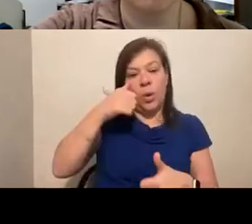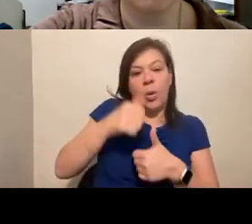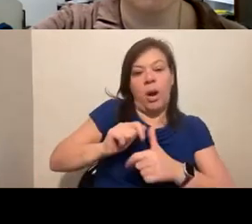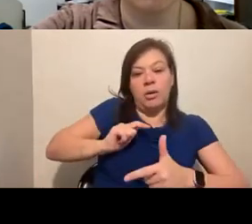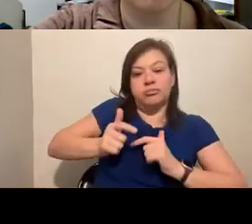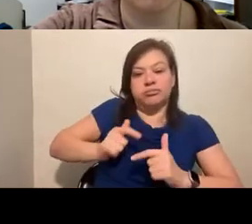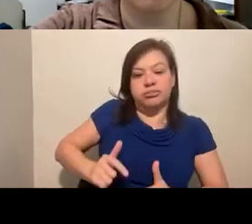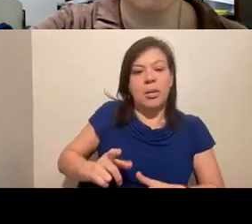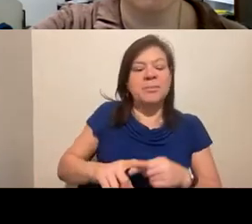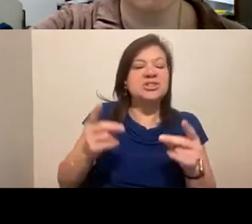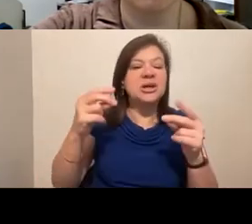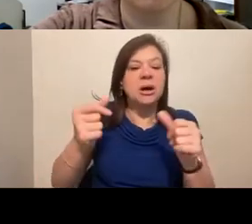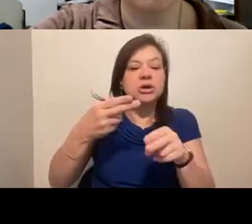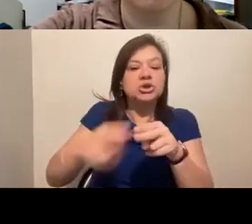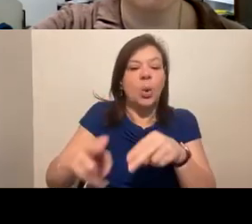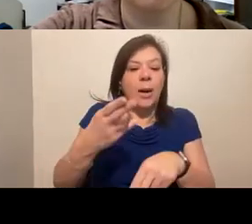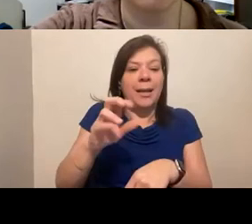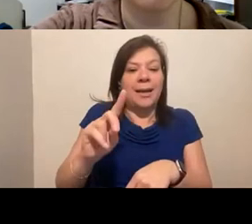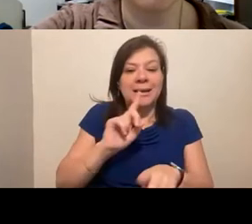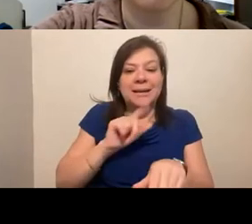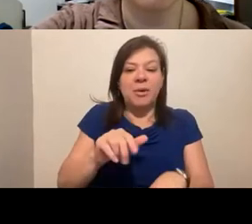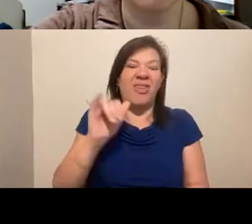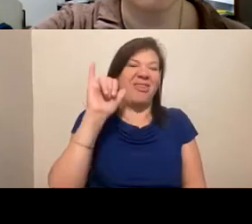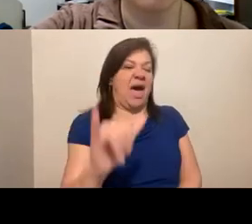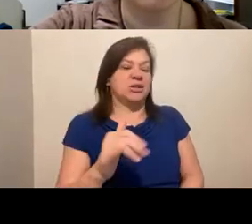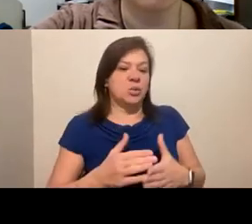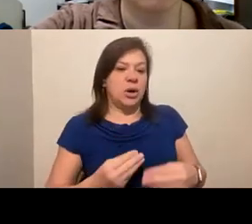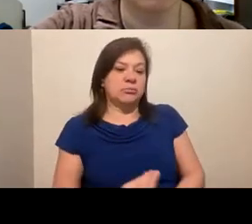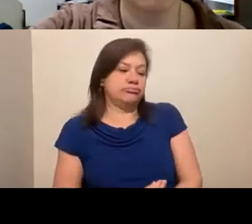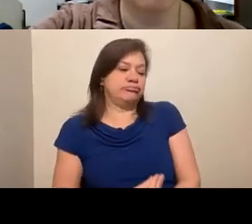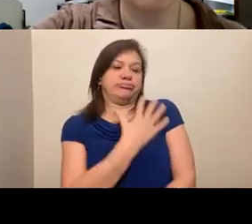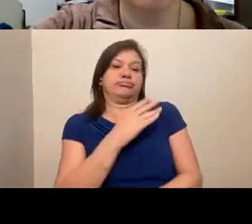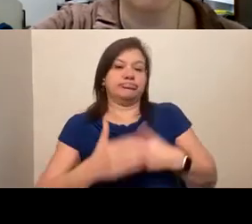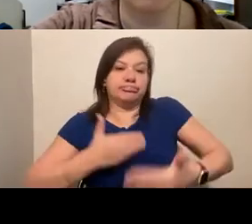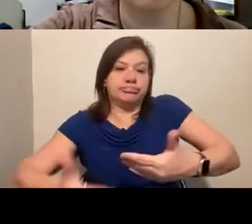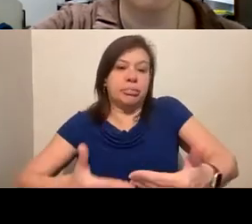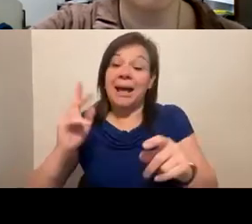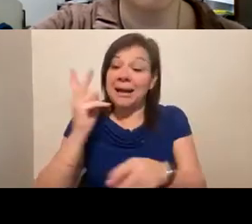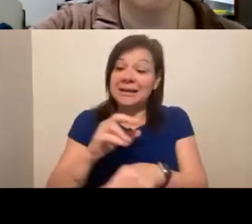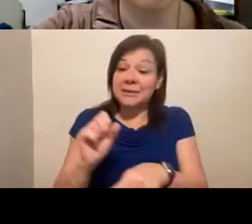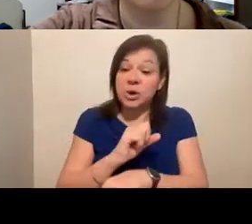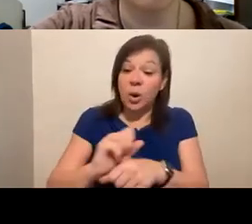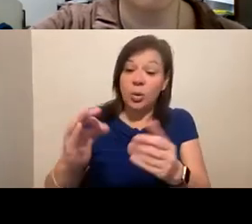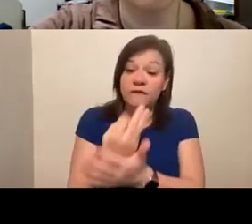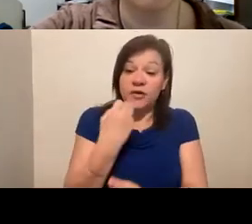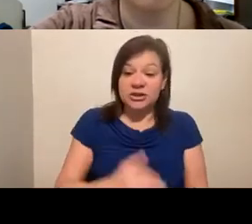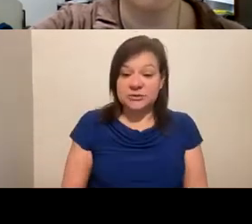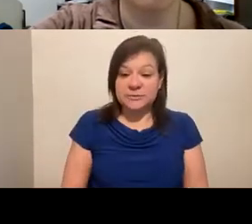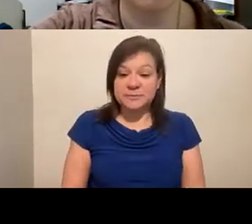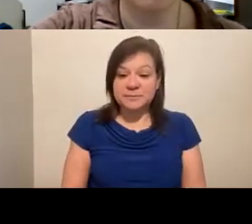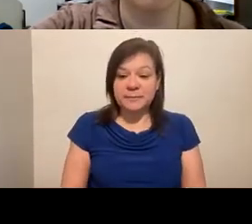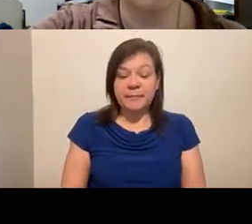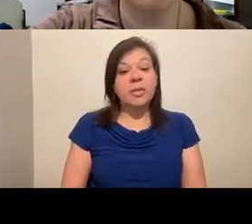shorthand. That's what keeps us moving forward and also keeps our work fresh. Tina, you brought up the